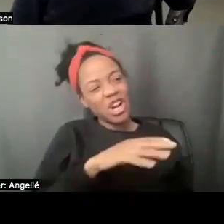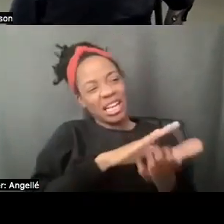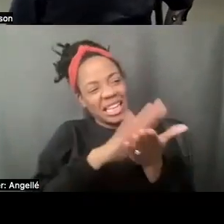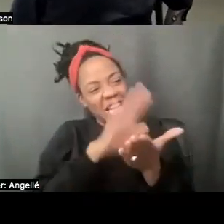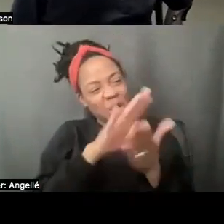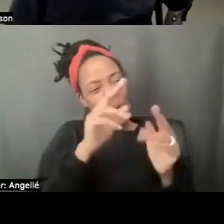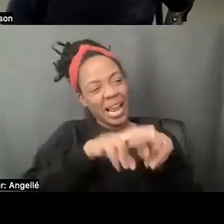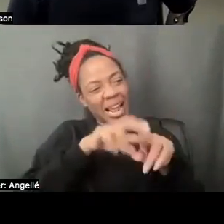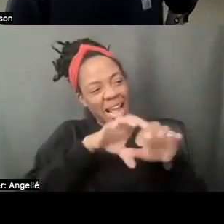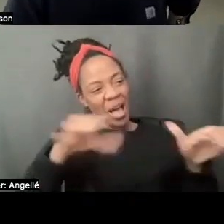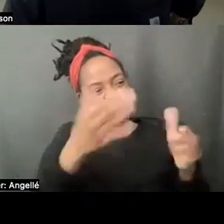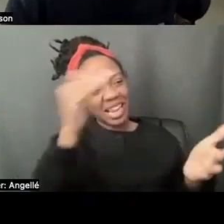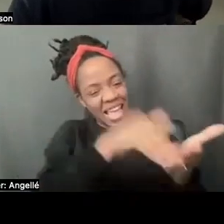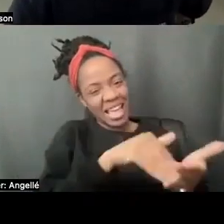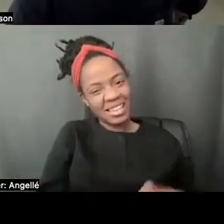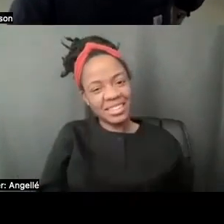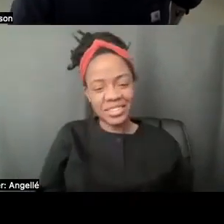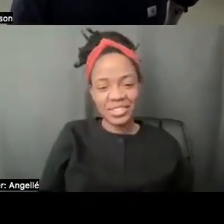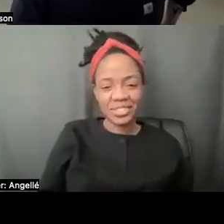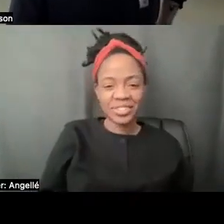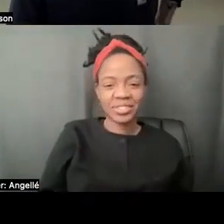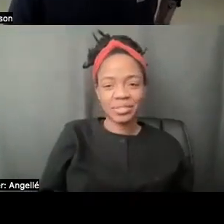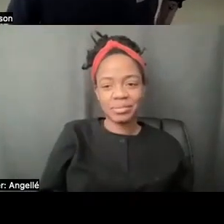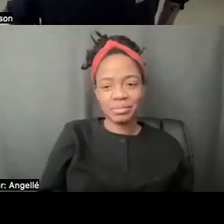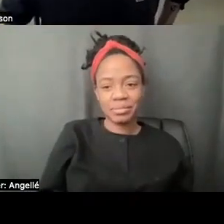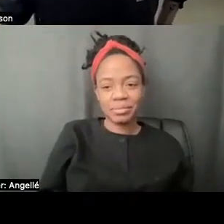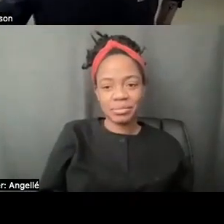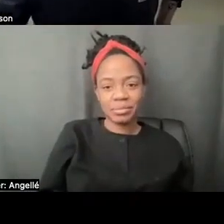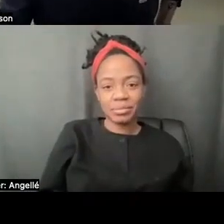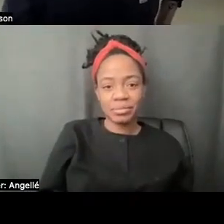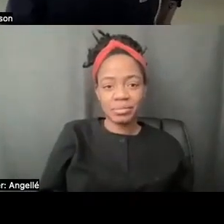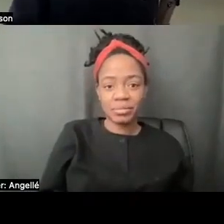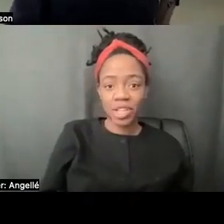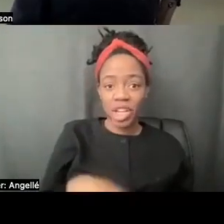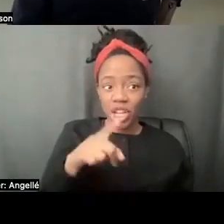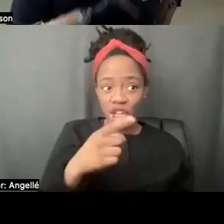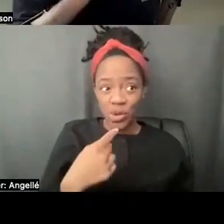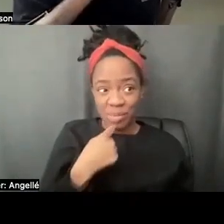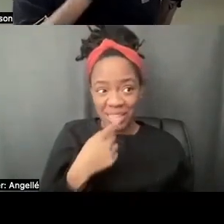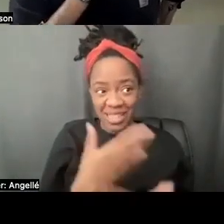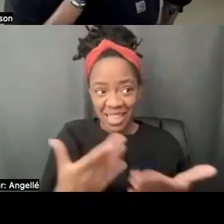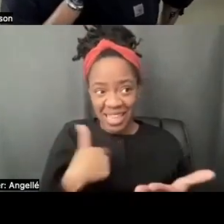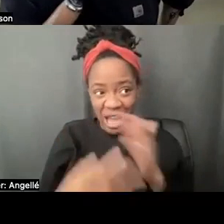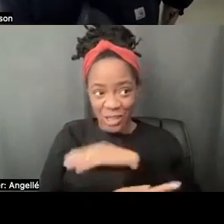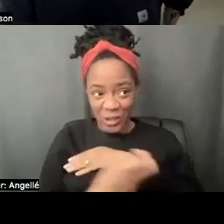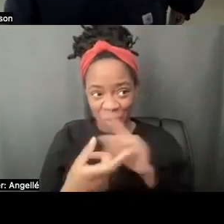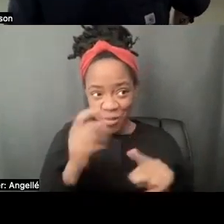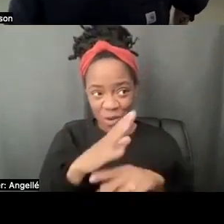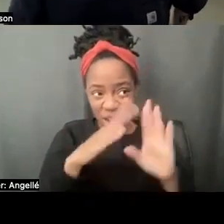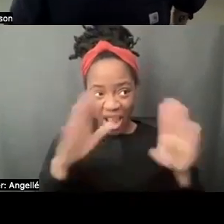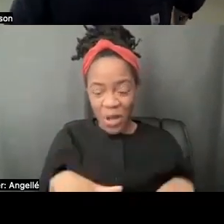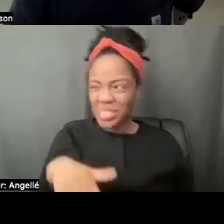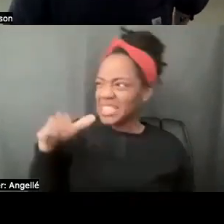couch again. Did you miss the things that I stole from your house? Oh, I haven't seen them yet.